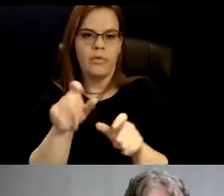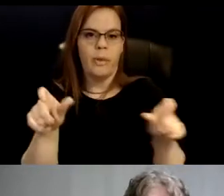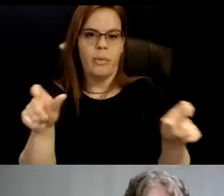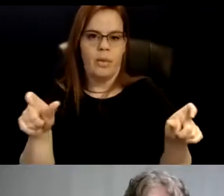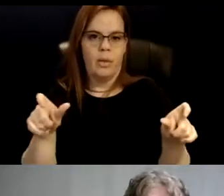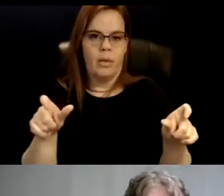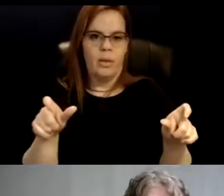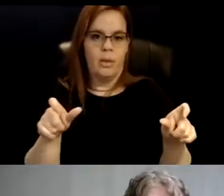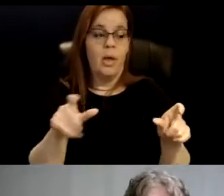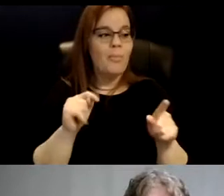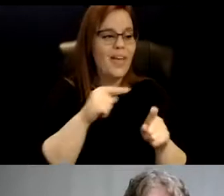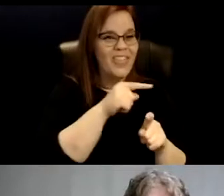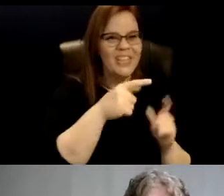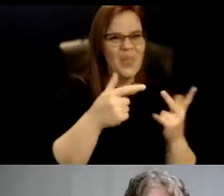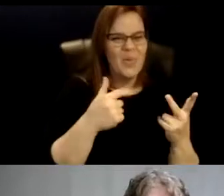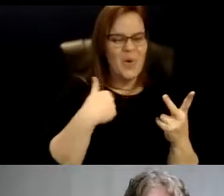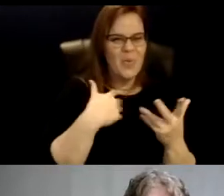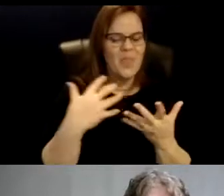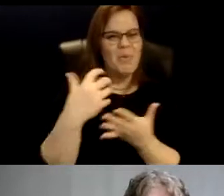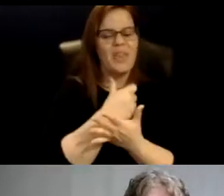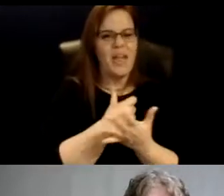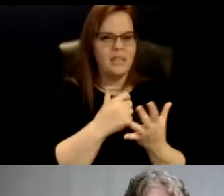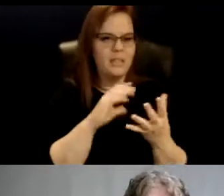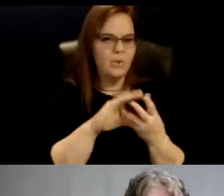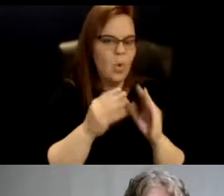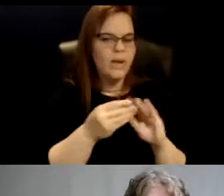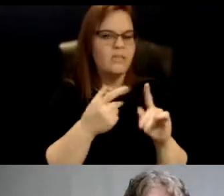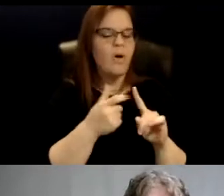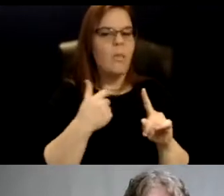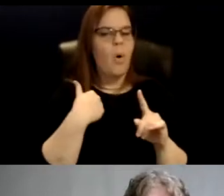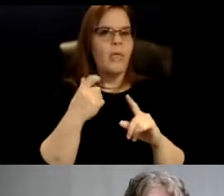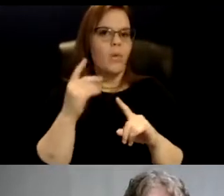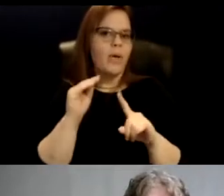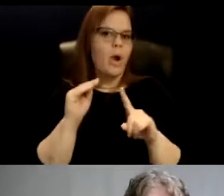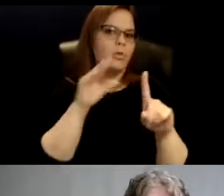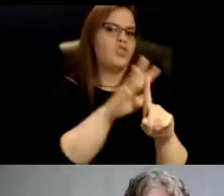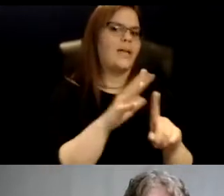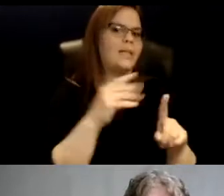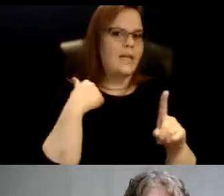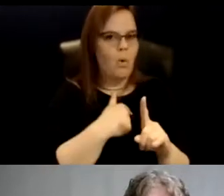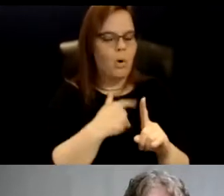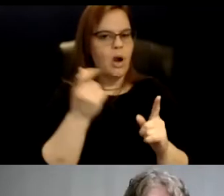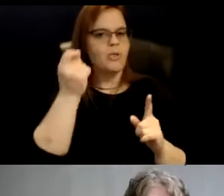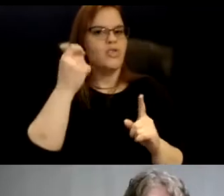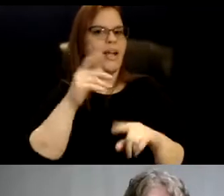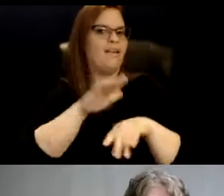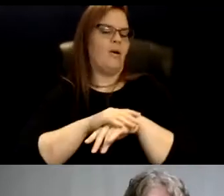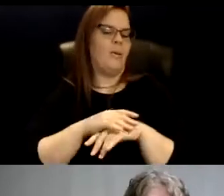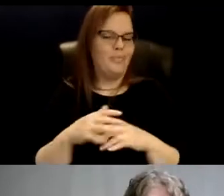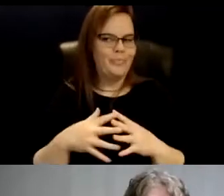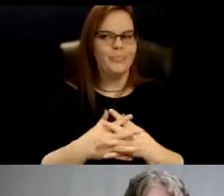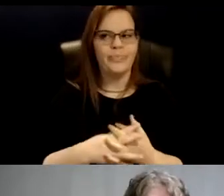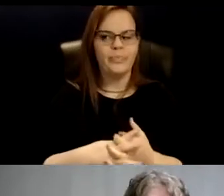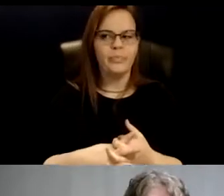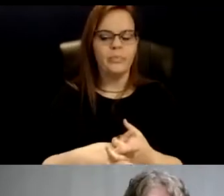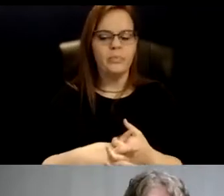been able to collect the lived experiences and narratives from, or that we're sort of projecting or understanding of. Um, and